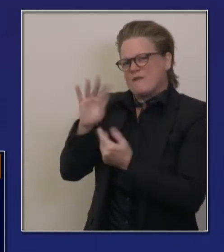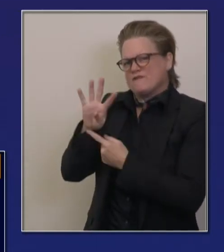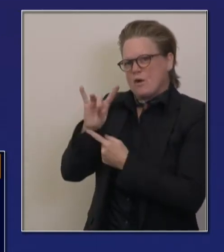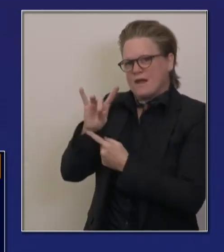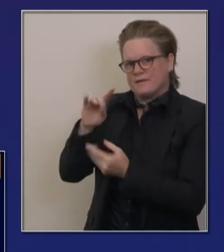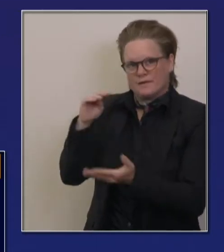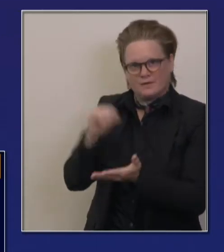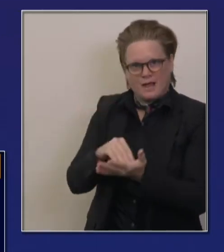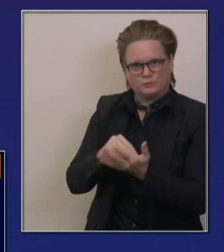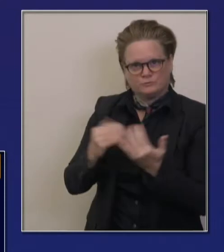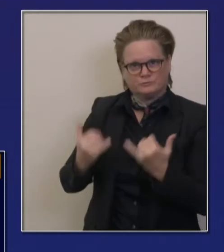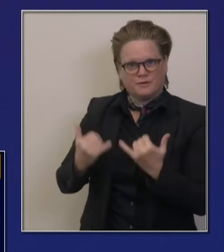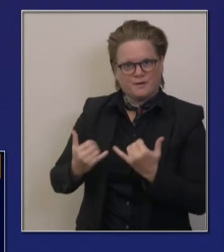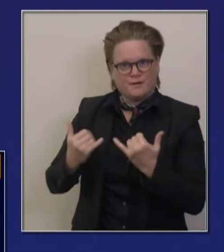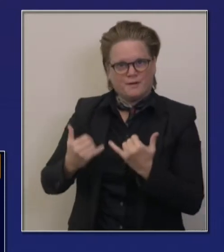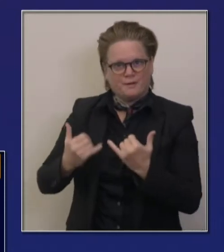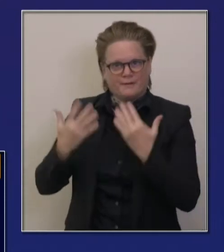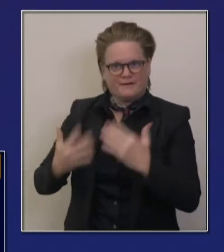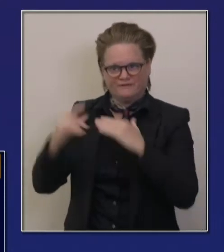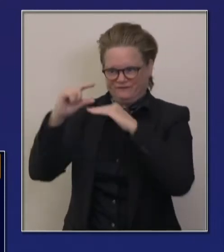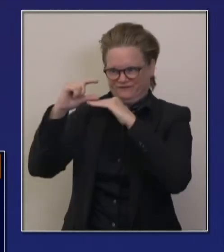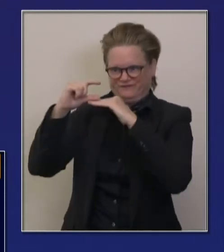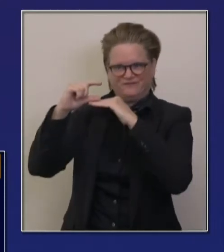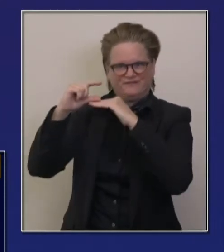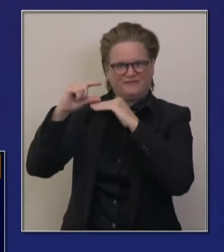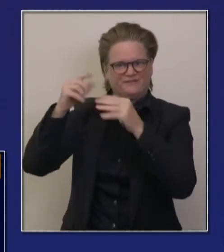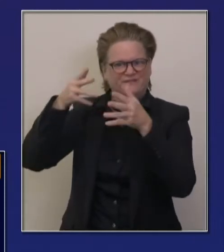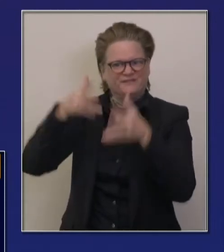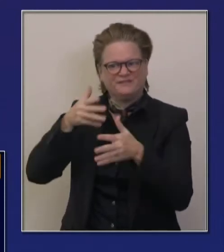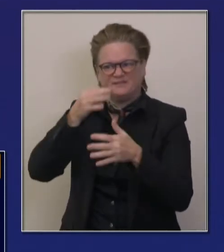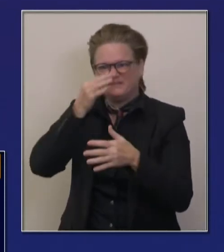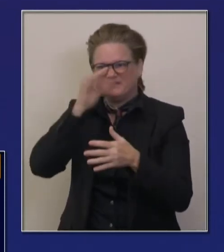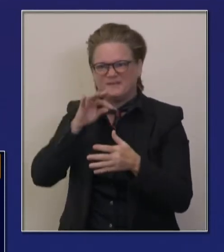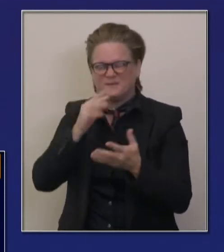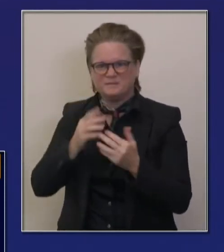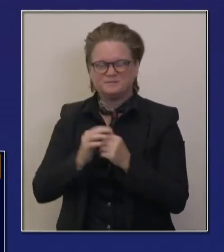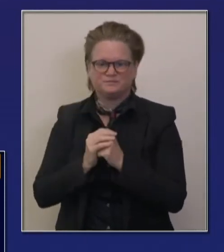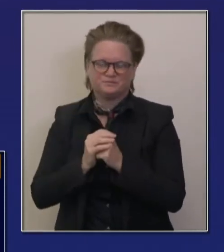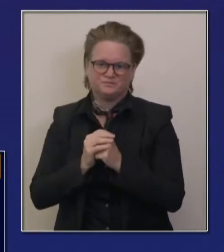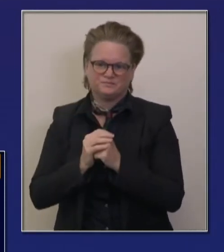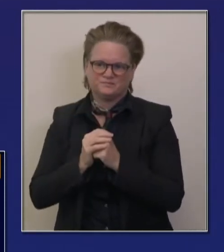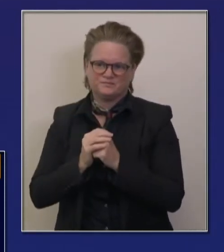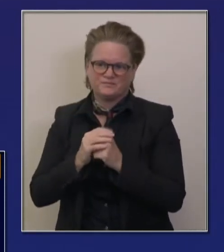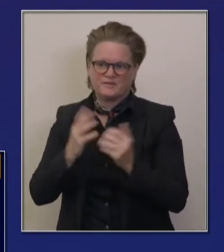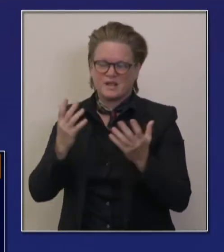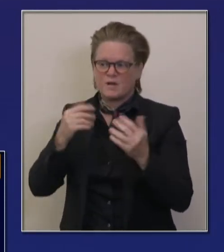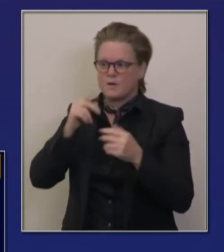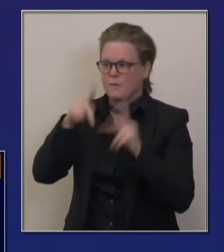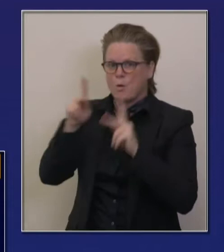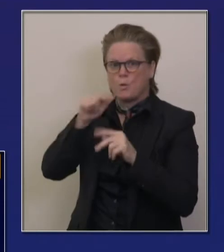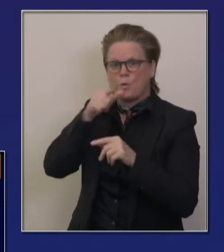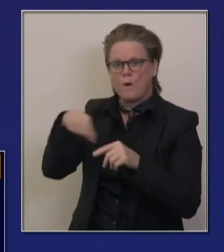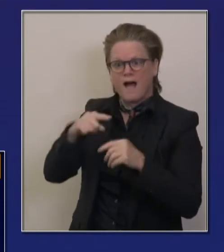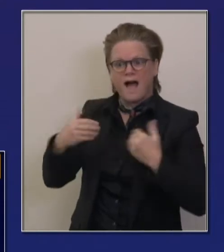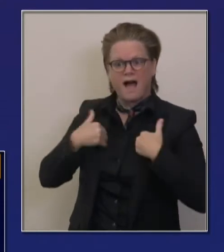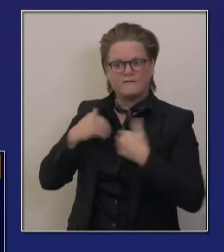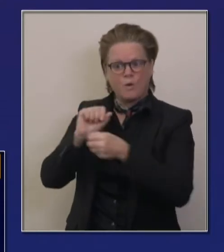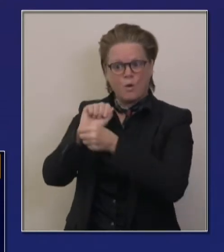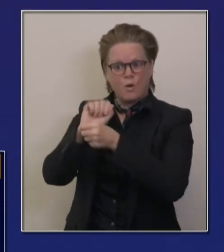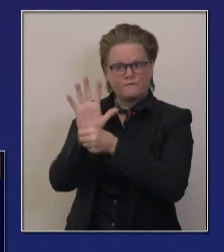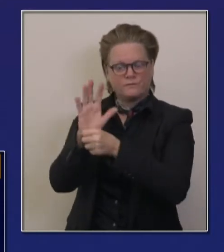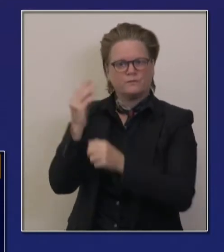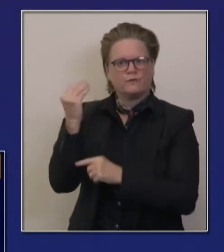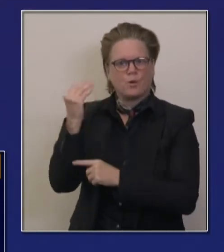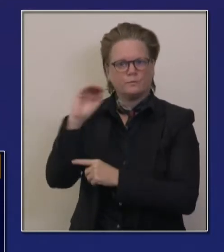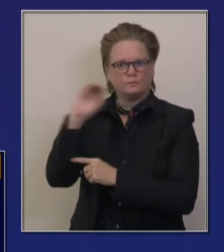% are COVID-19 positive, but 63% of all of the beds are being utilized